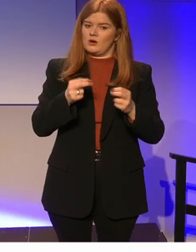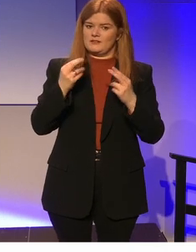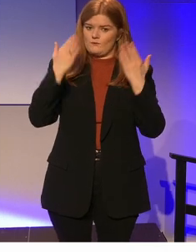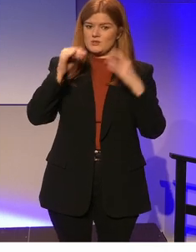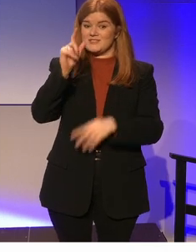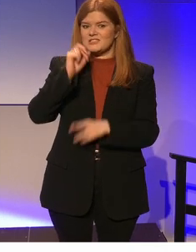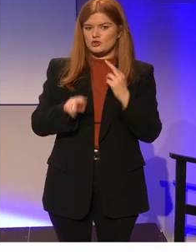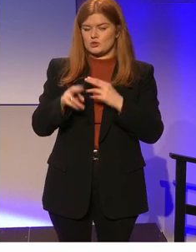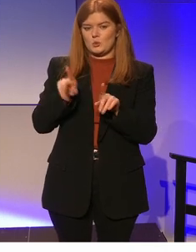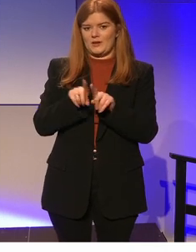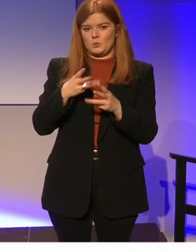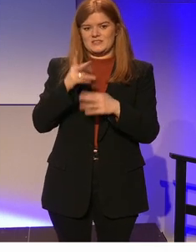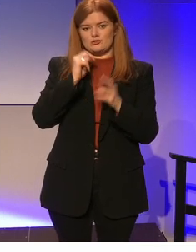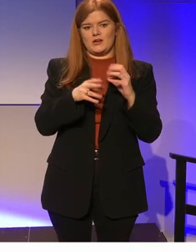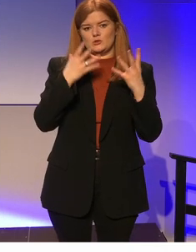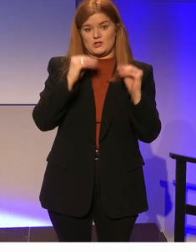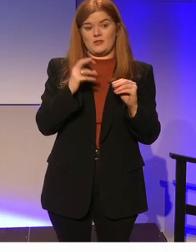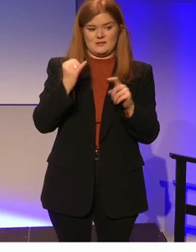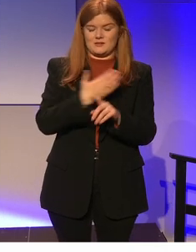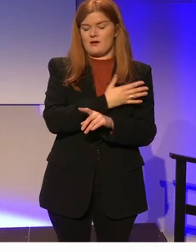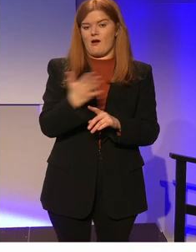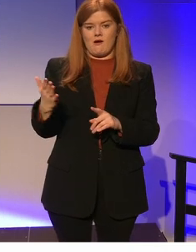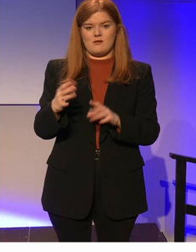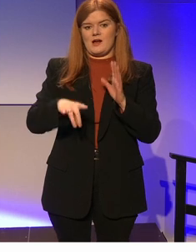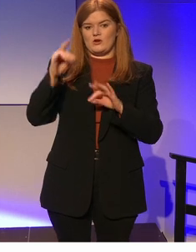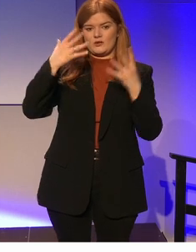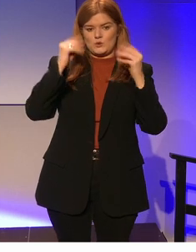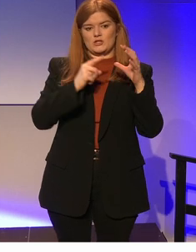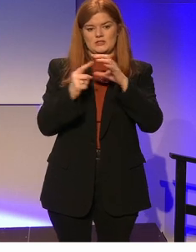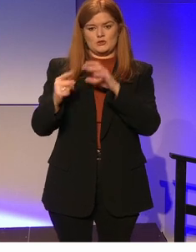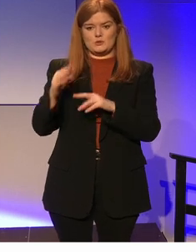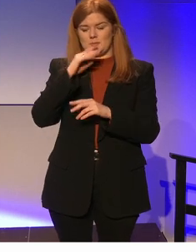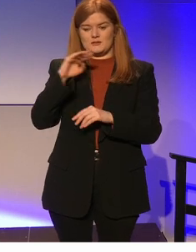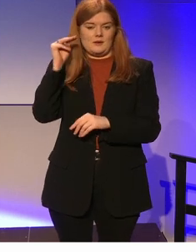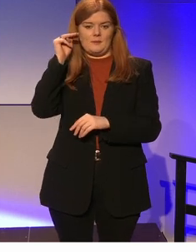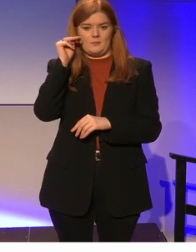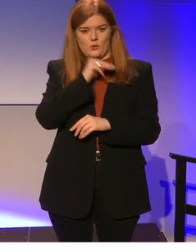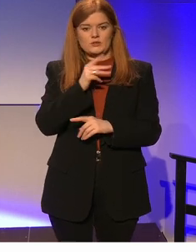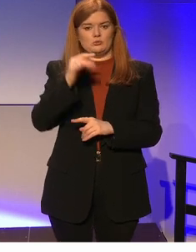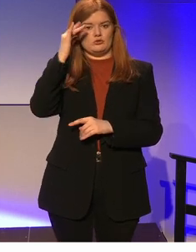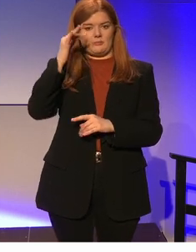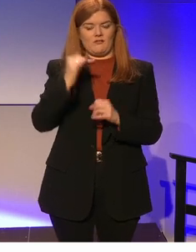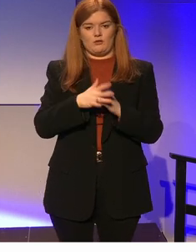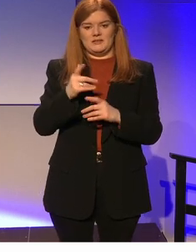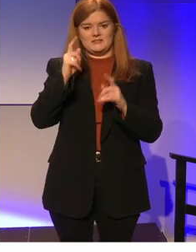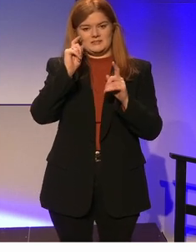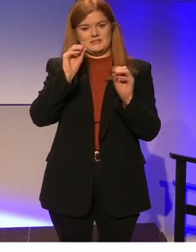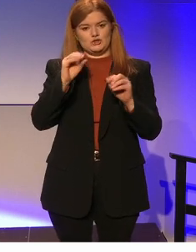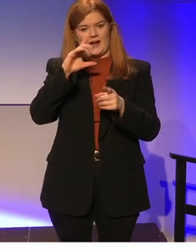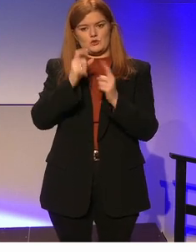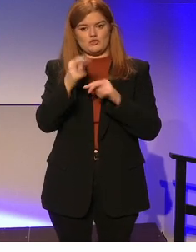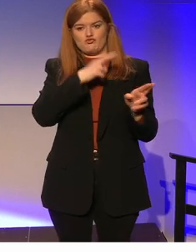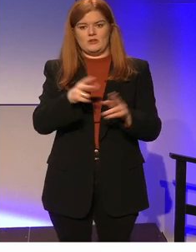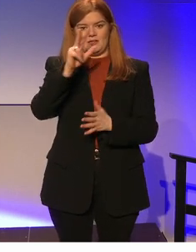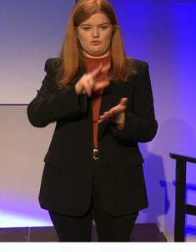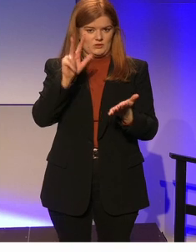researcher in initial teacher education, and this is across all higher education institutes. It's a key principle of the Teaching Council's